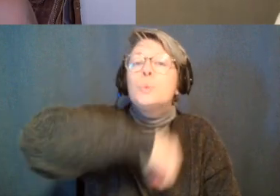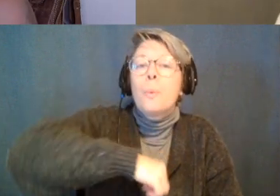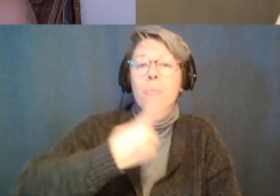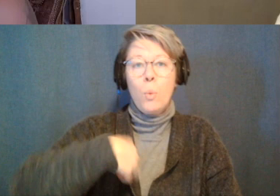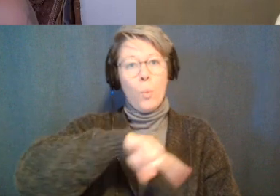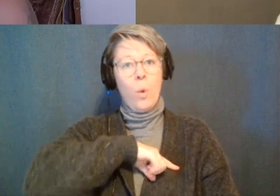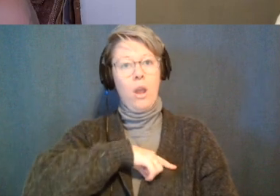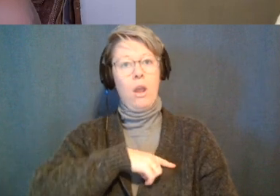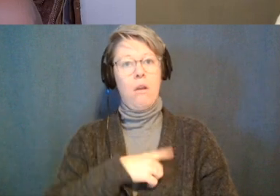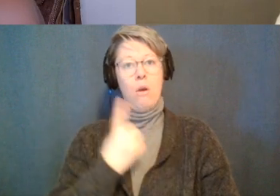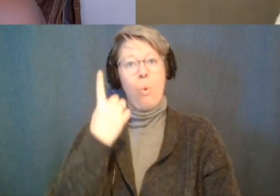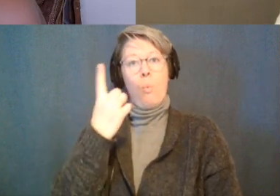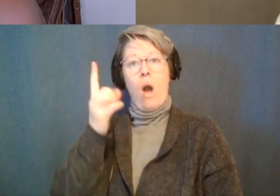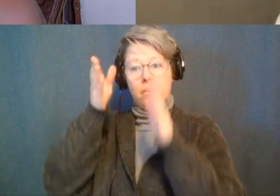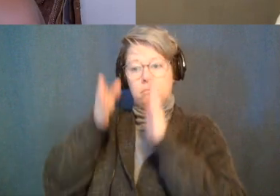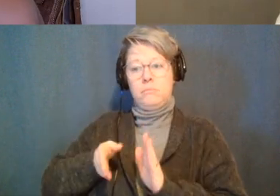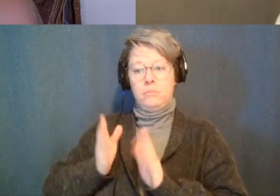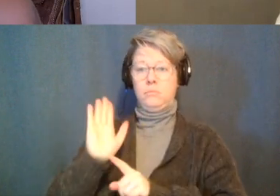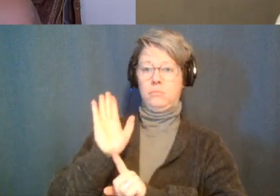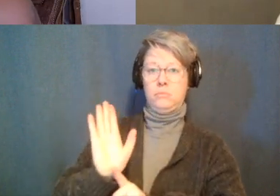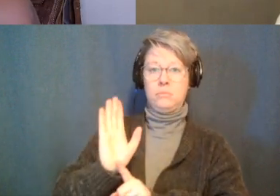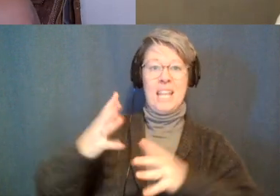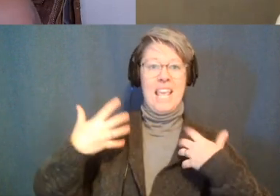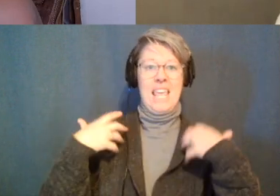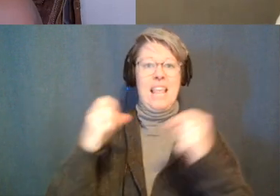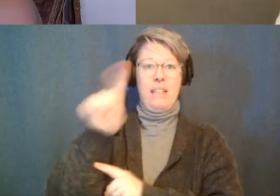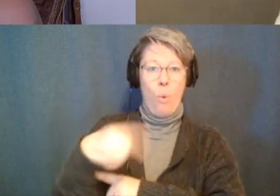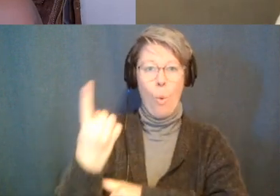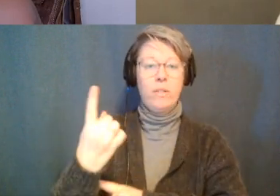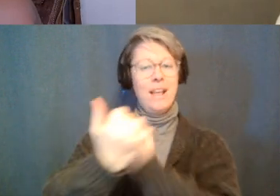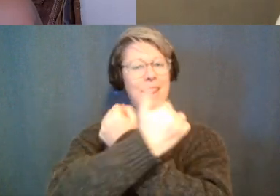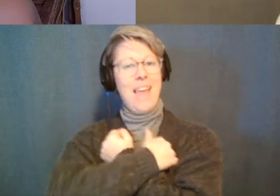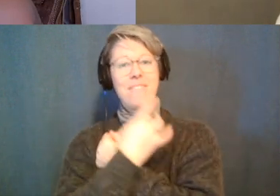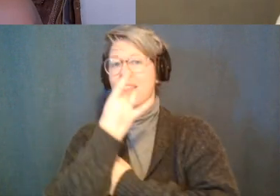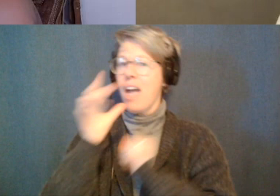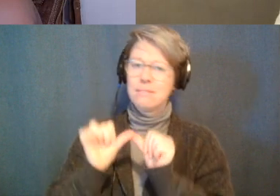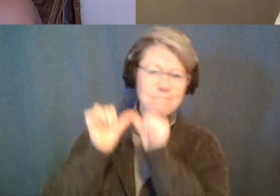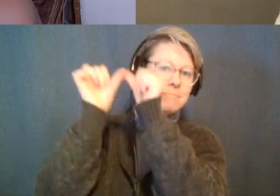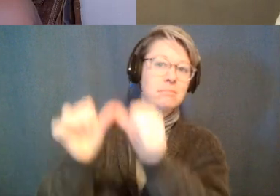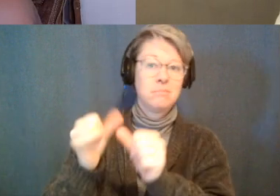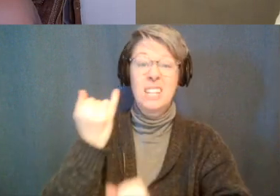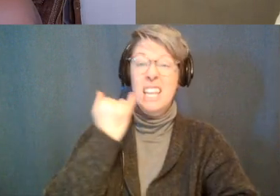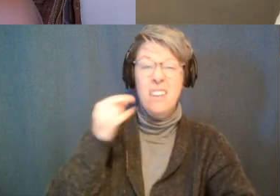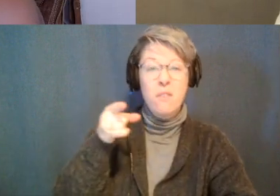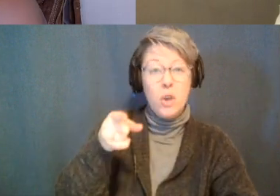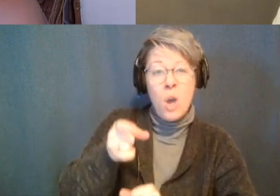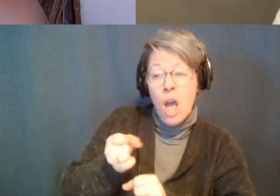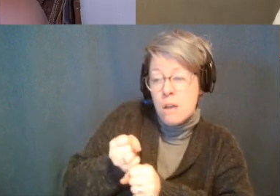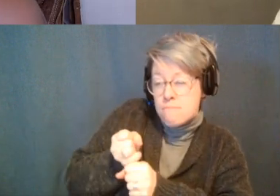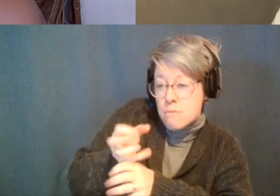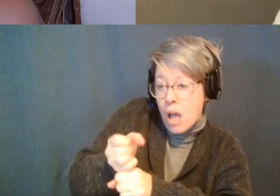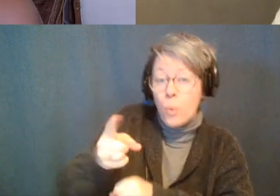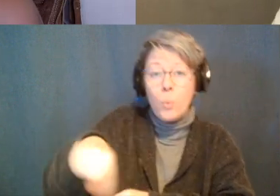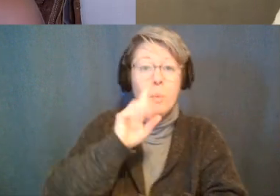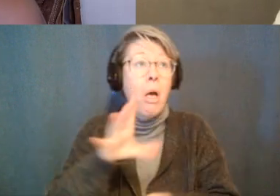because we talk about healing that we're just love and light that if you push us in a corner we're just going to curl in a fetal